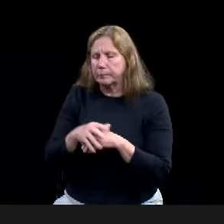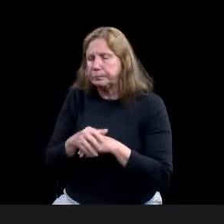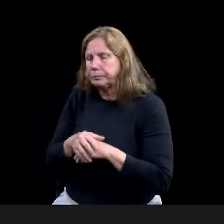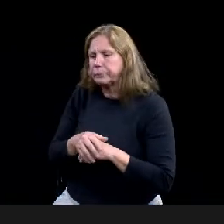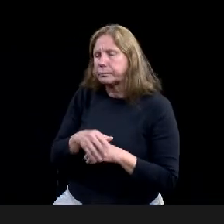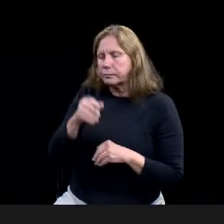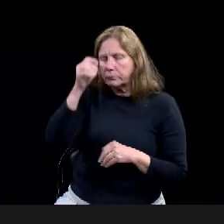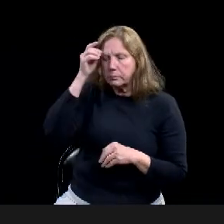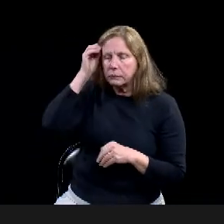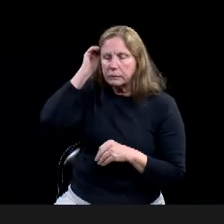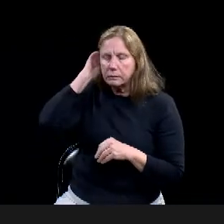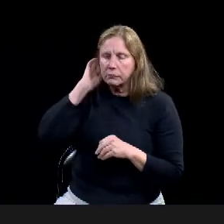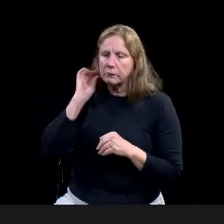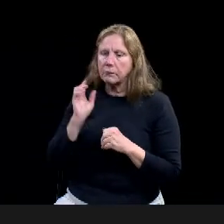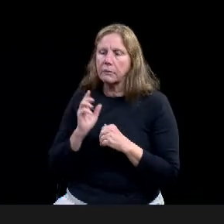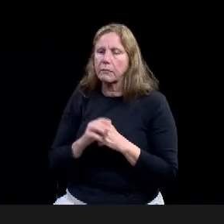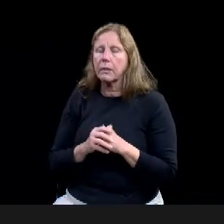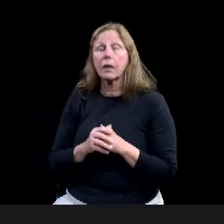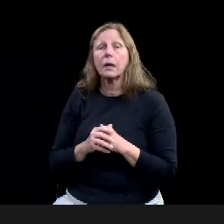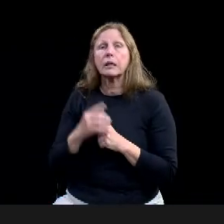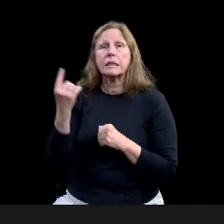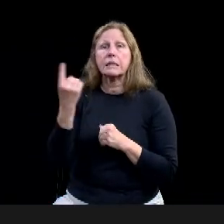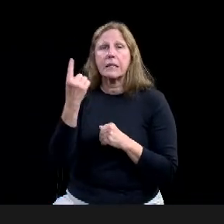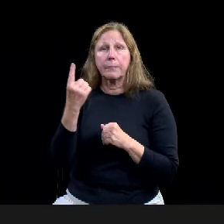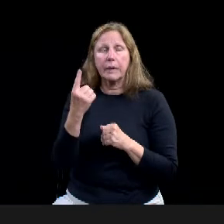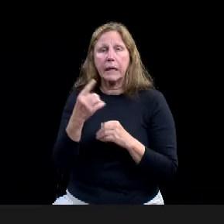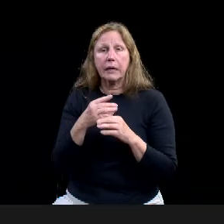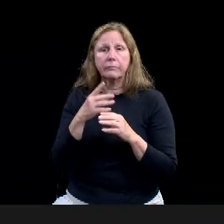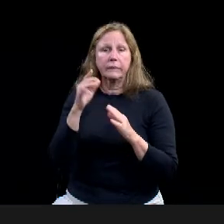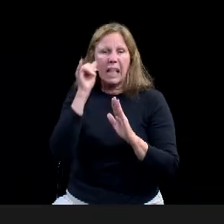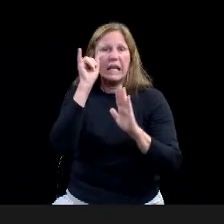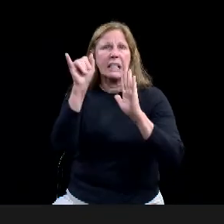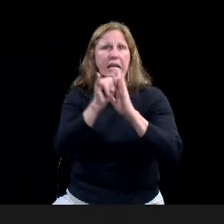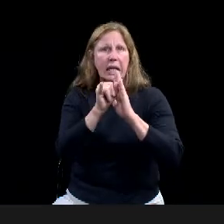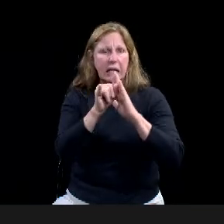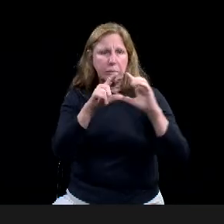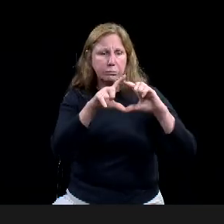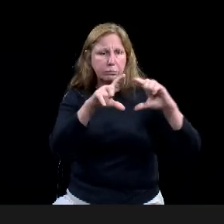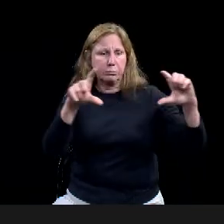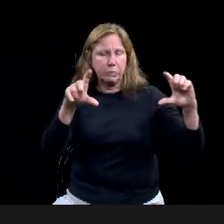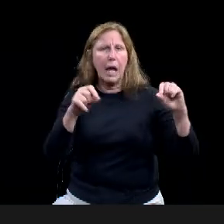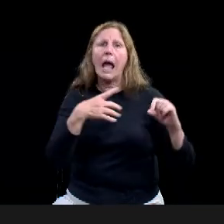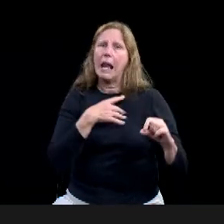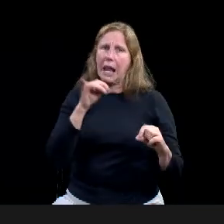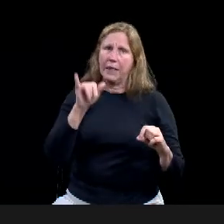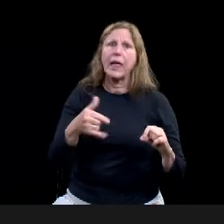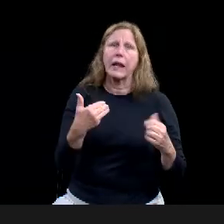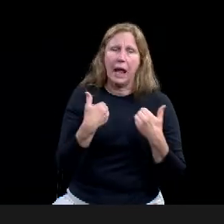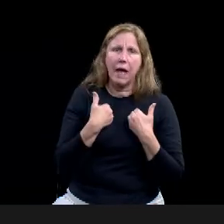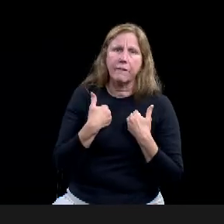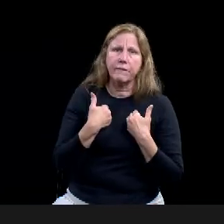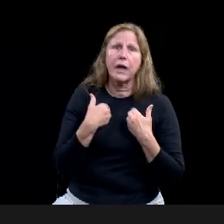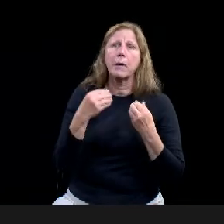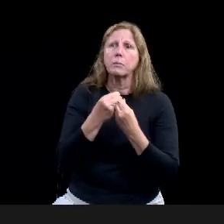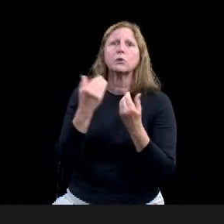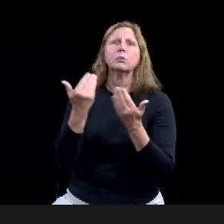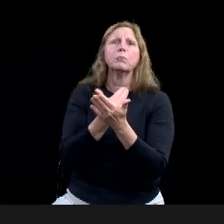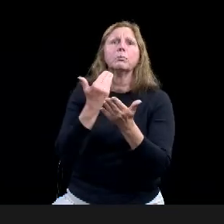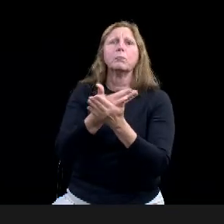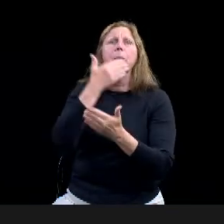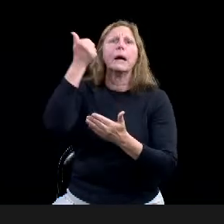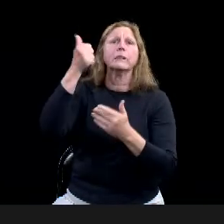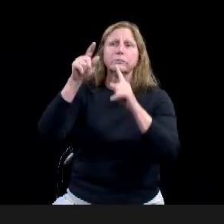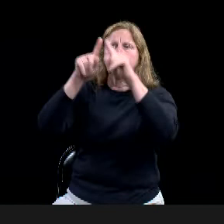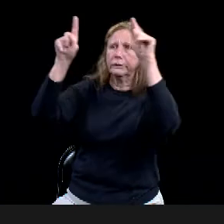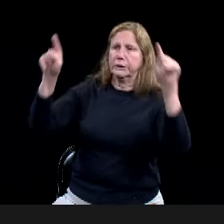having updated signs. Um, I think from a visual perspective, my preference would be for, uh, for the city